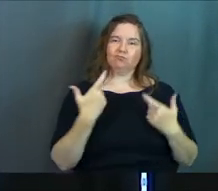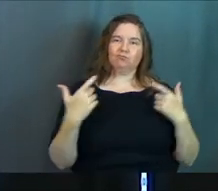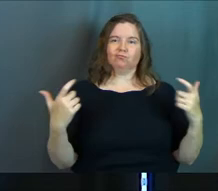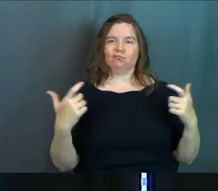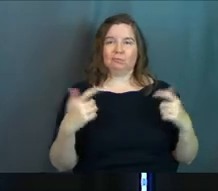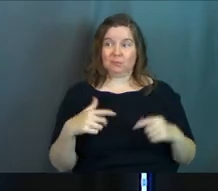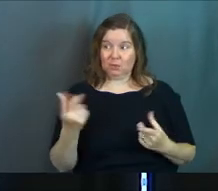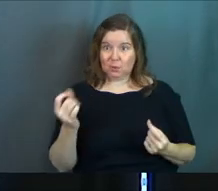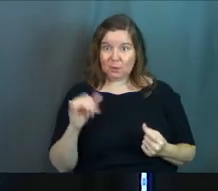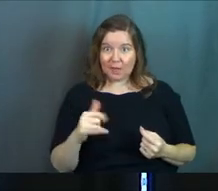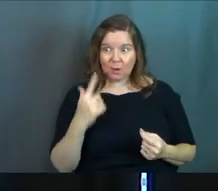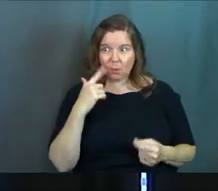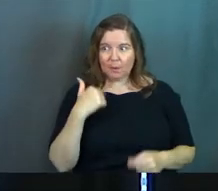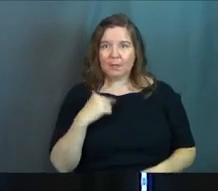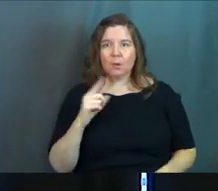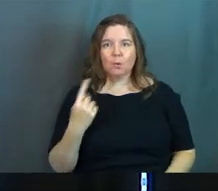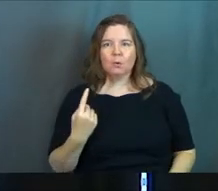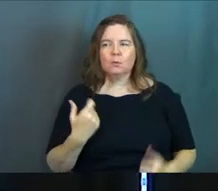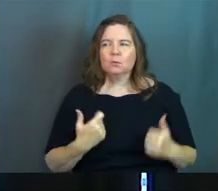that just me today?